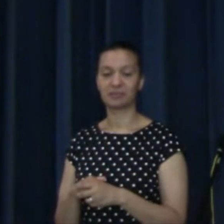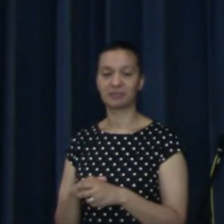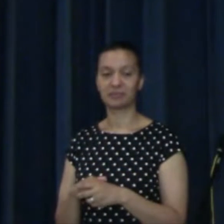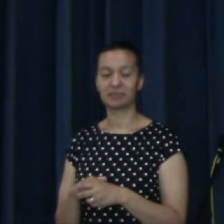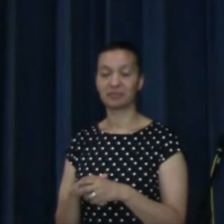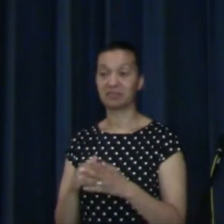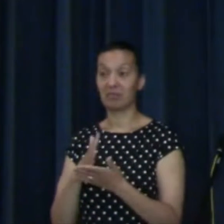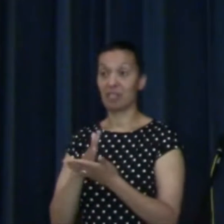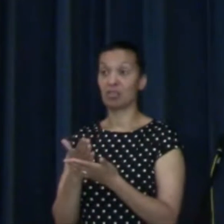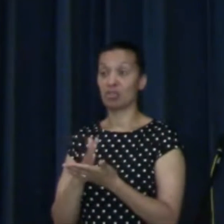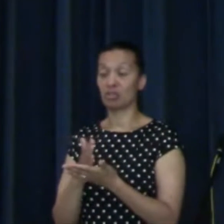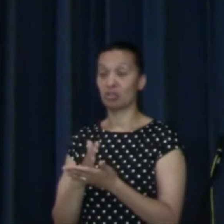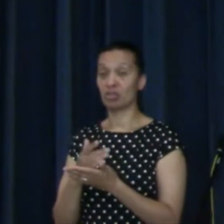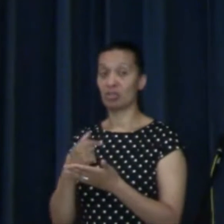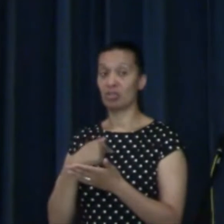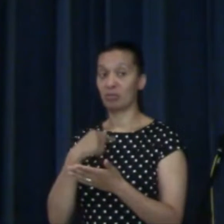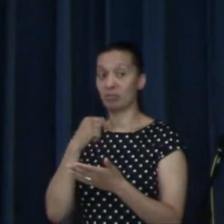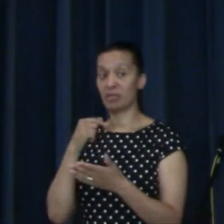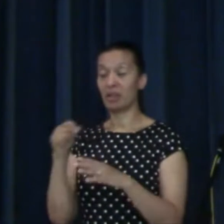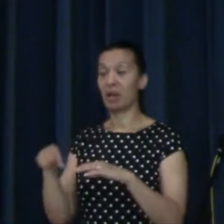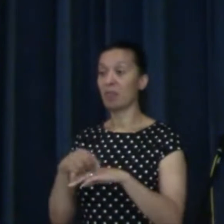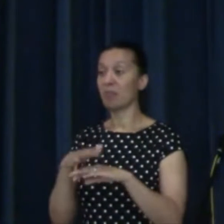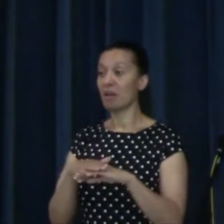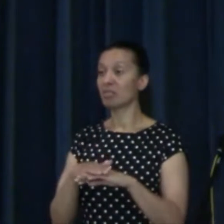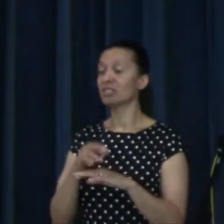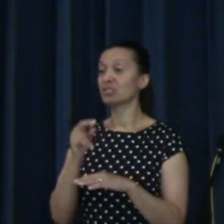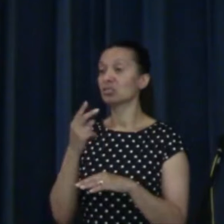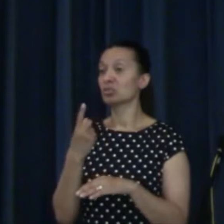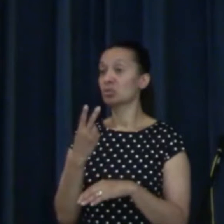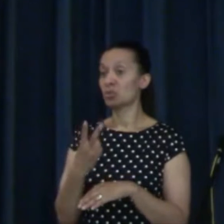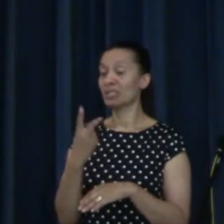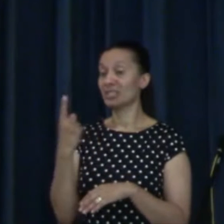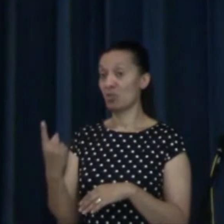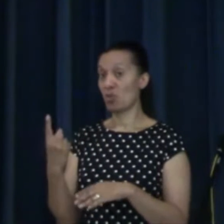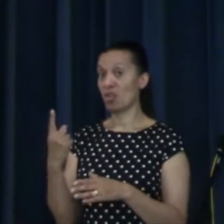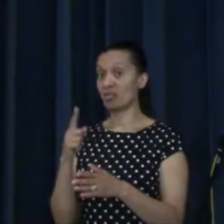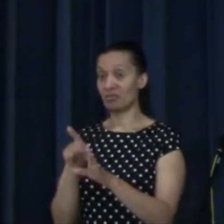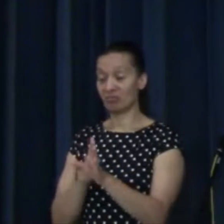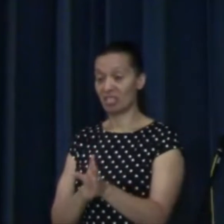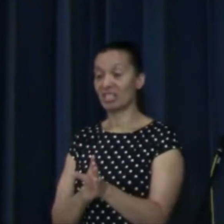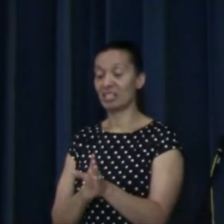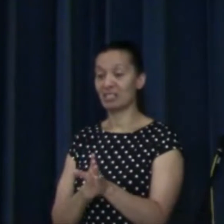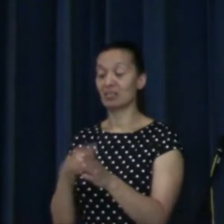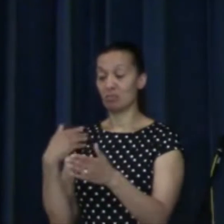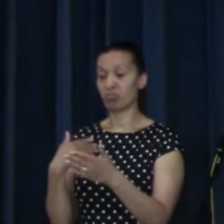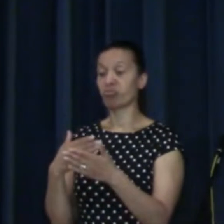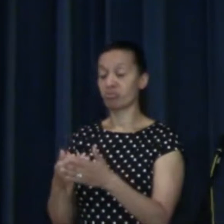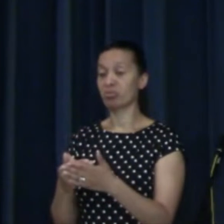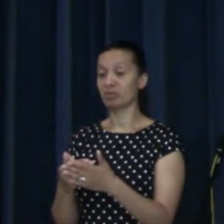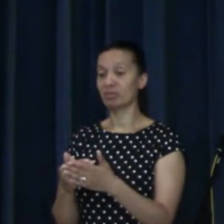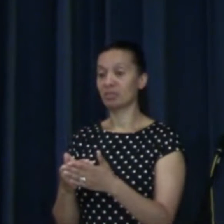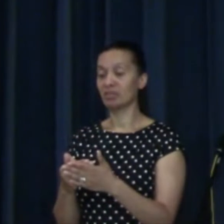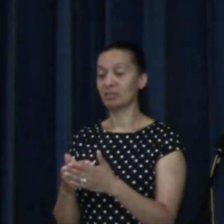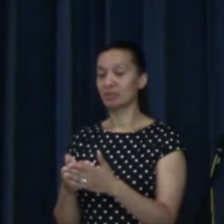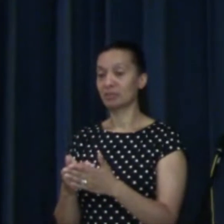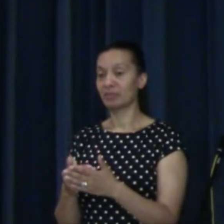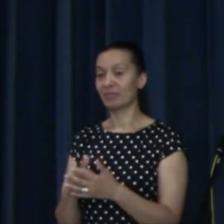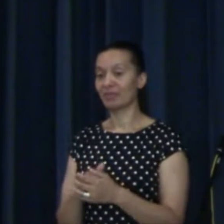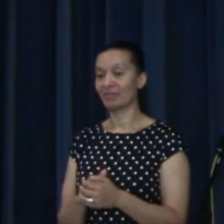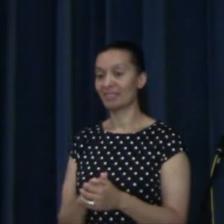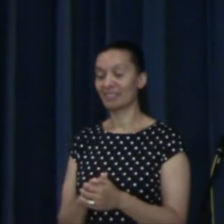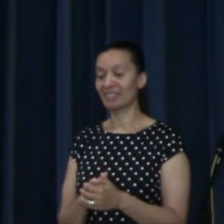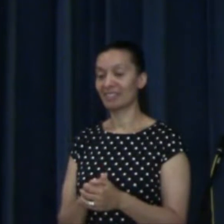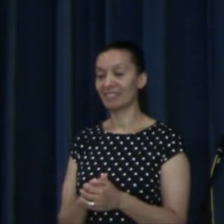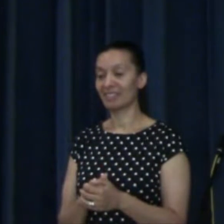I don't know, I've been married for 21 years. I know that's right, thankfully. And I've been married for 21 years. And so, you know,